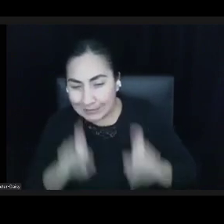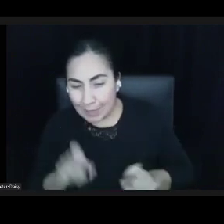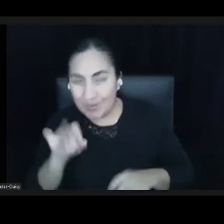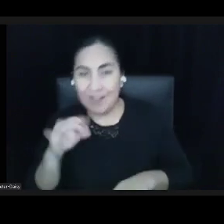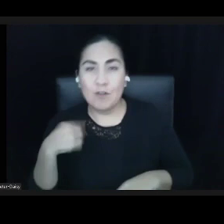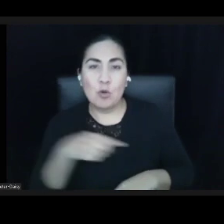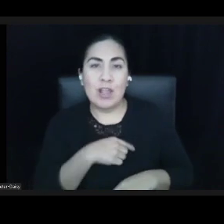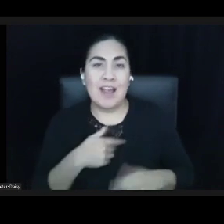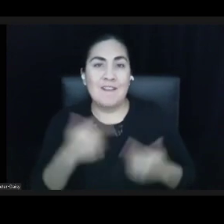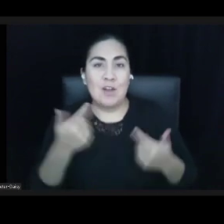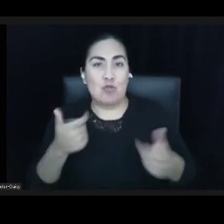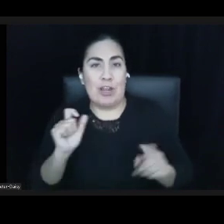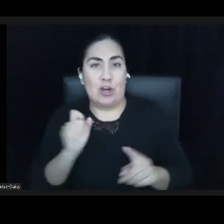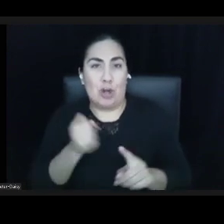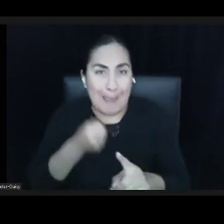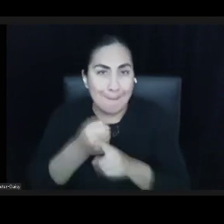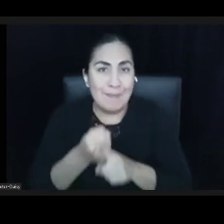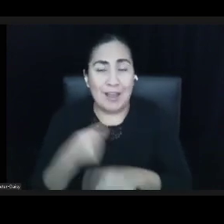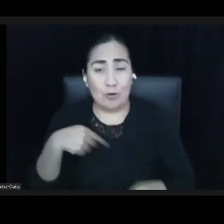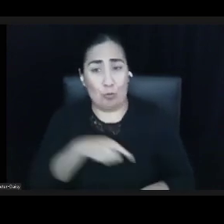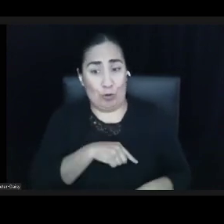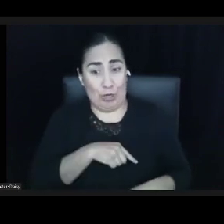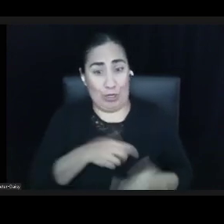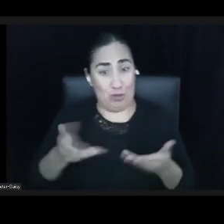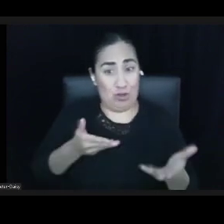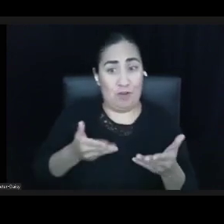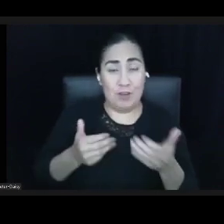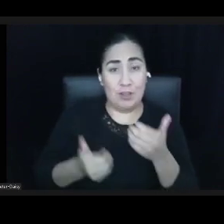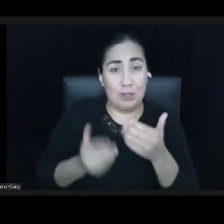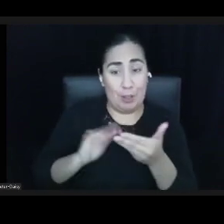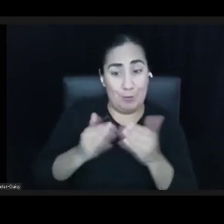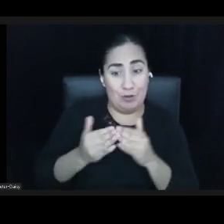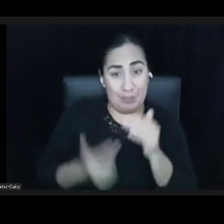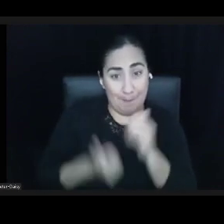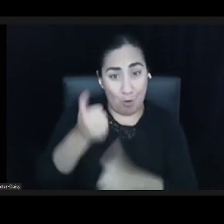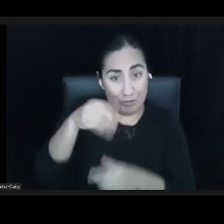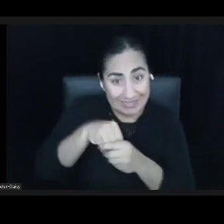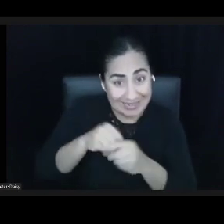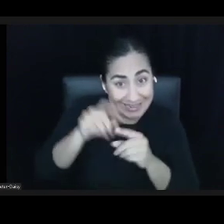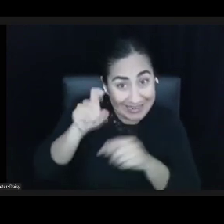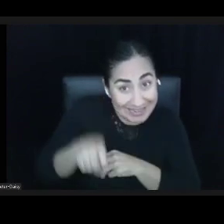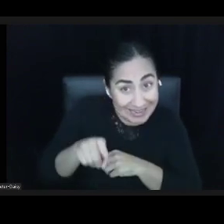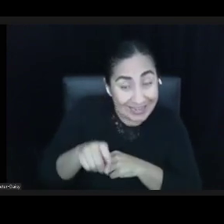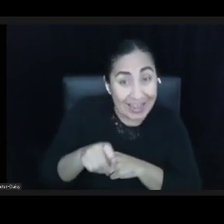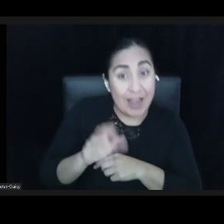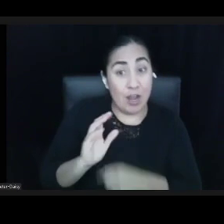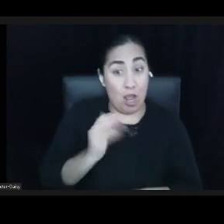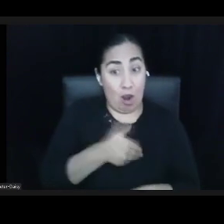we serving the communities most in need? And was our support equitable?